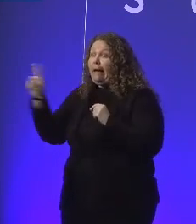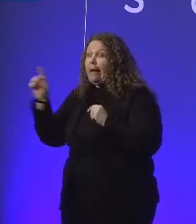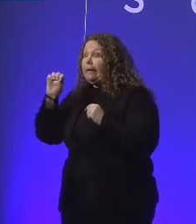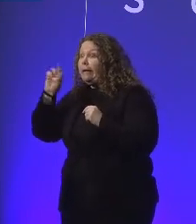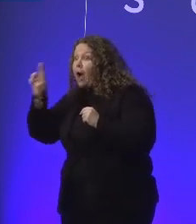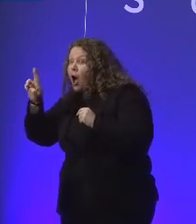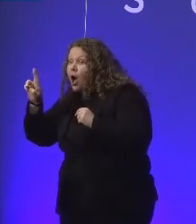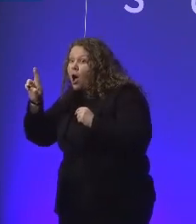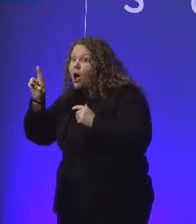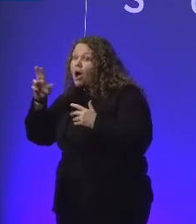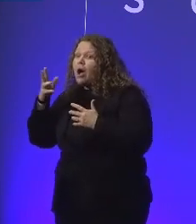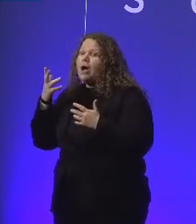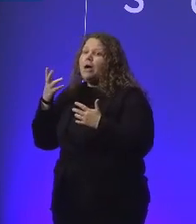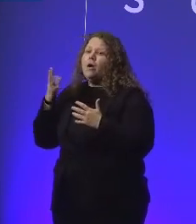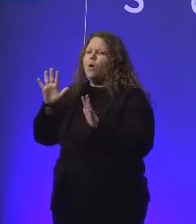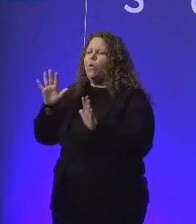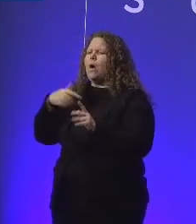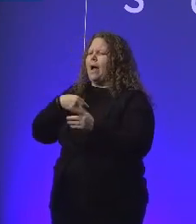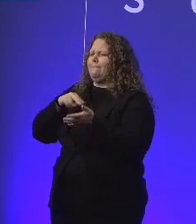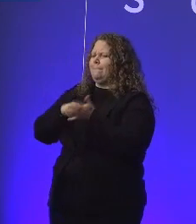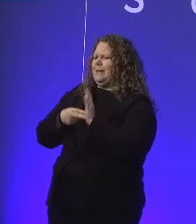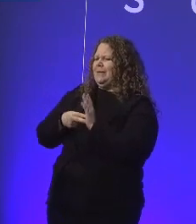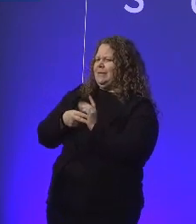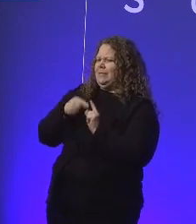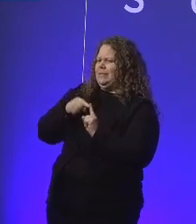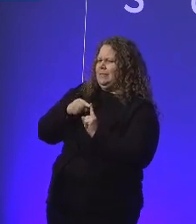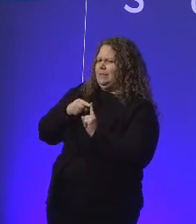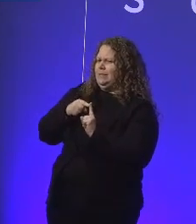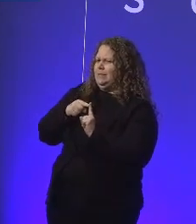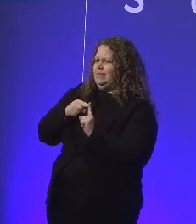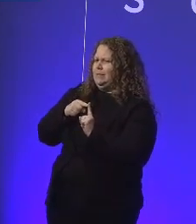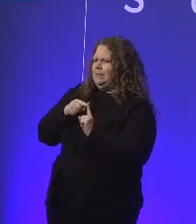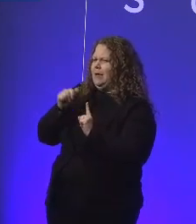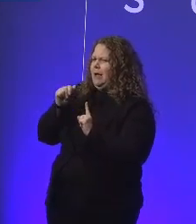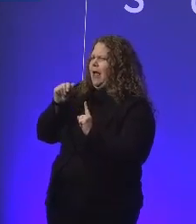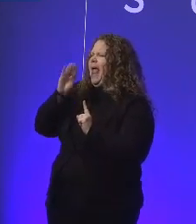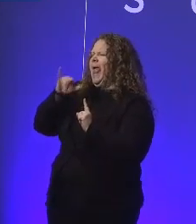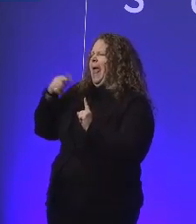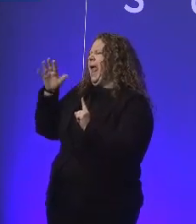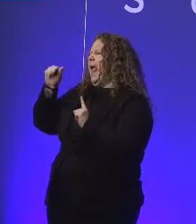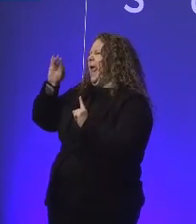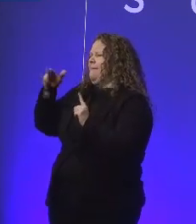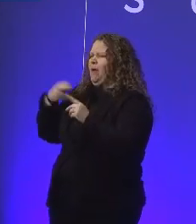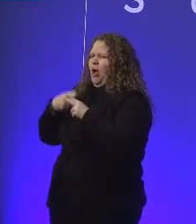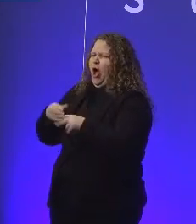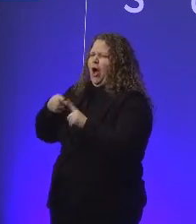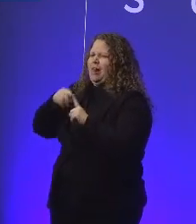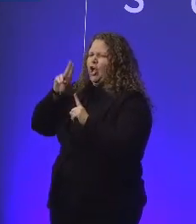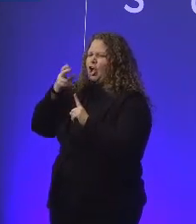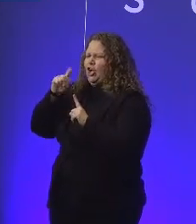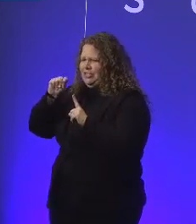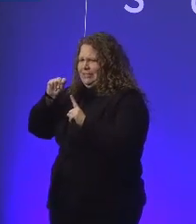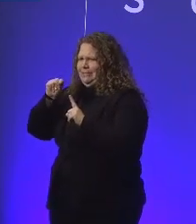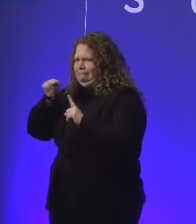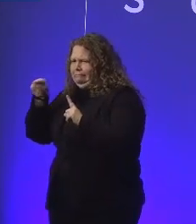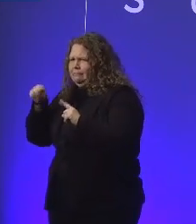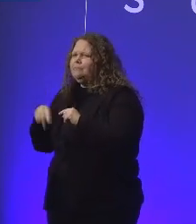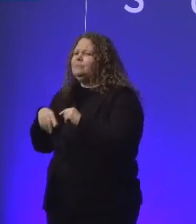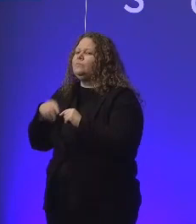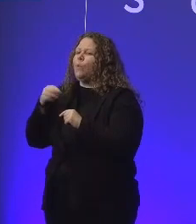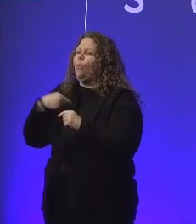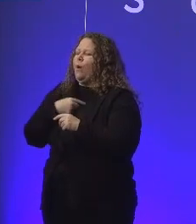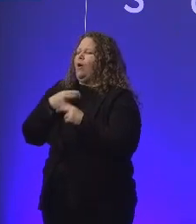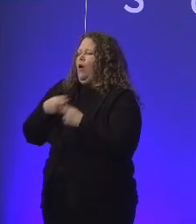that's what we call it over here, but to leave ER pressing the right shift key on their keyboard five times because the nurse decided